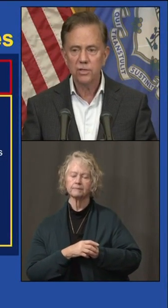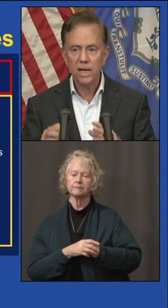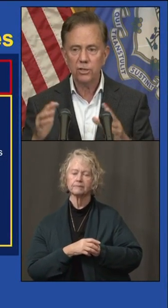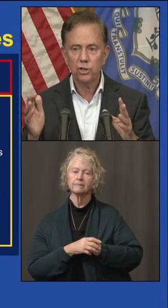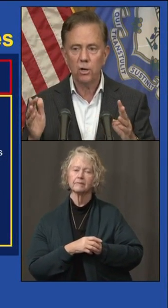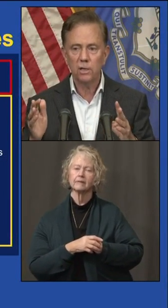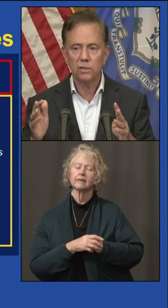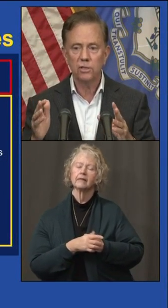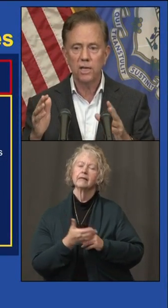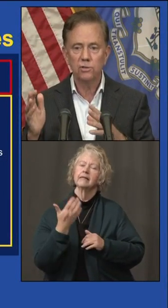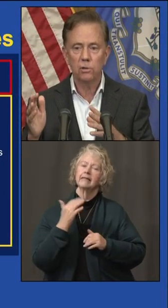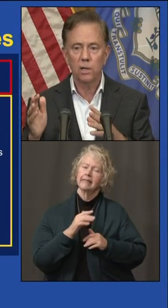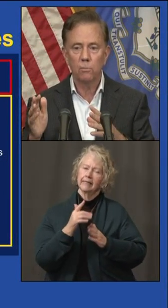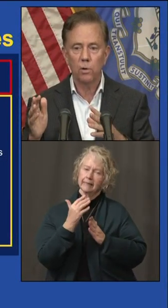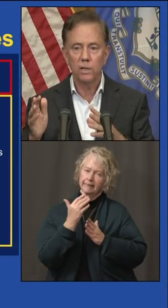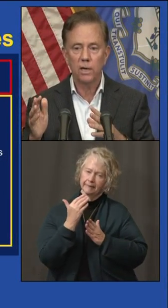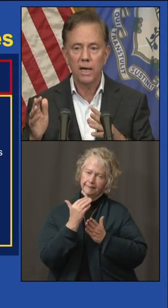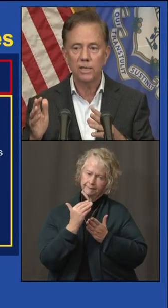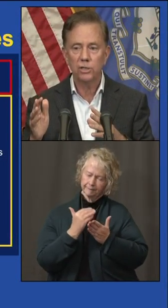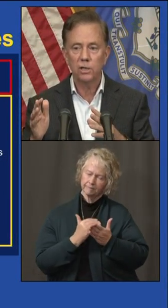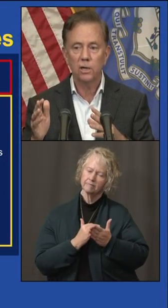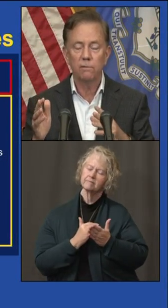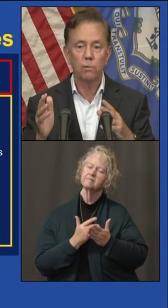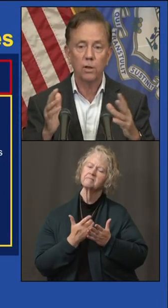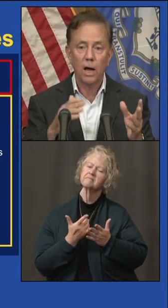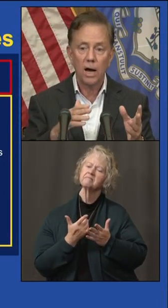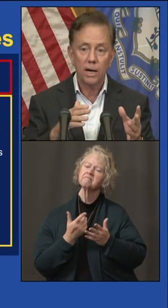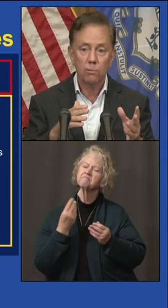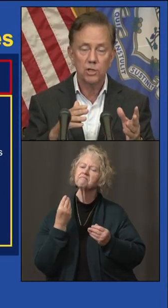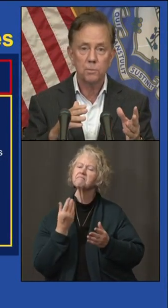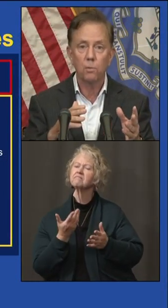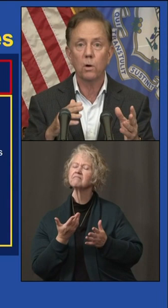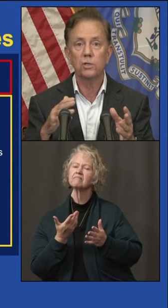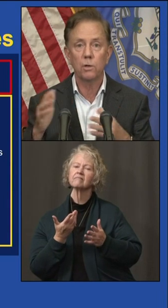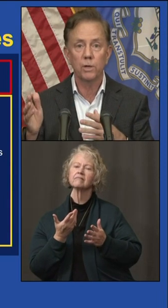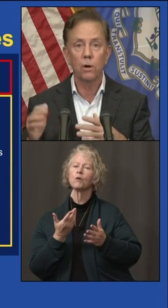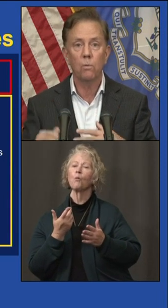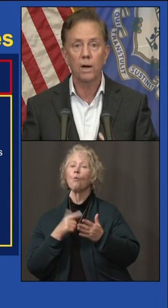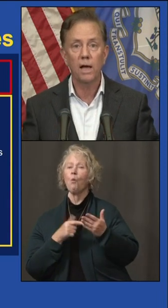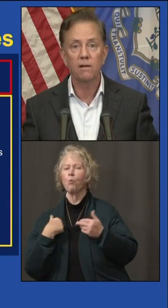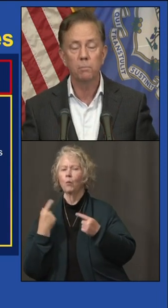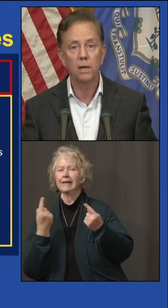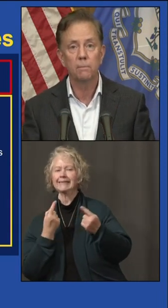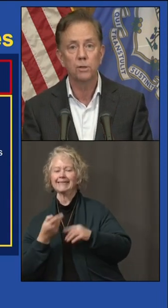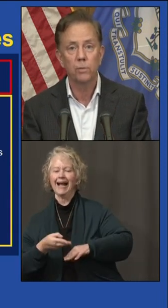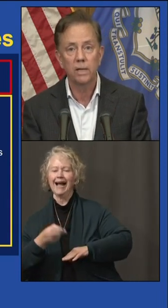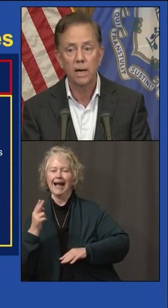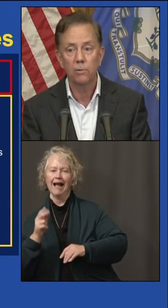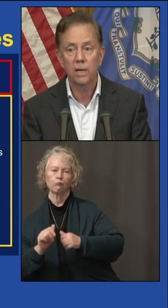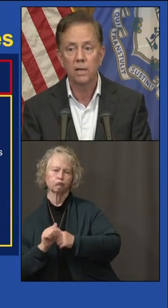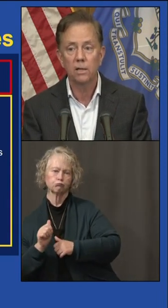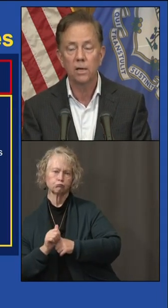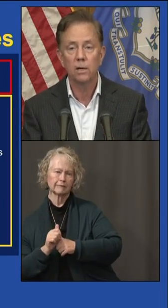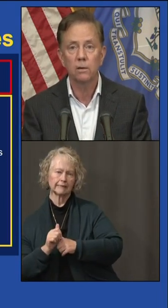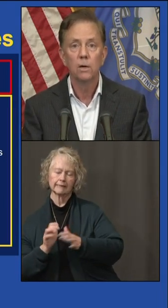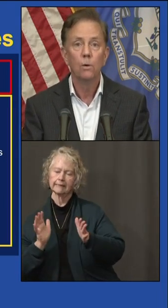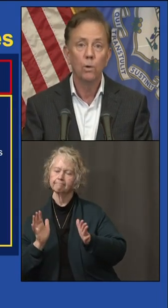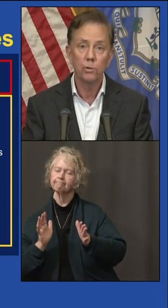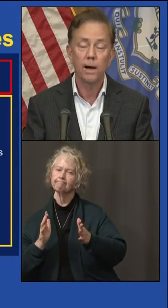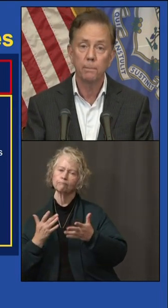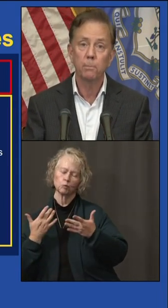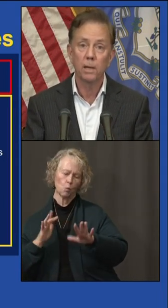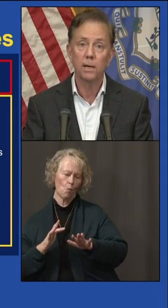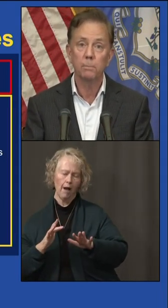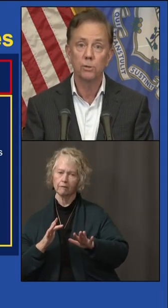And this next chart just gives you a little more indication of what are the high-risk sports that we don't want to have played between now and the end of the year,